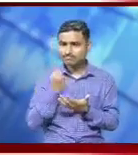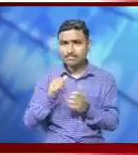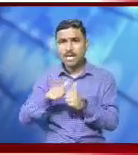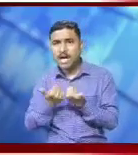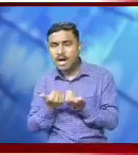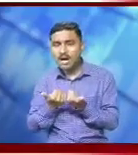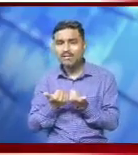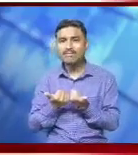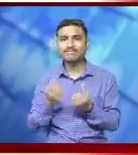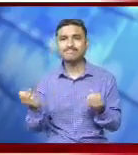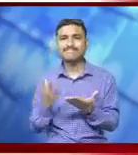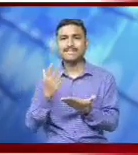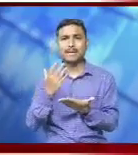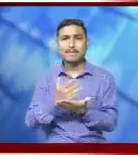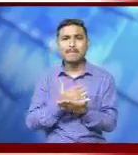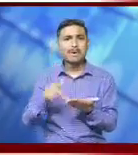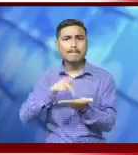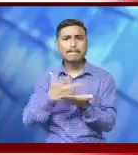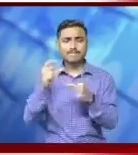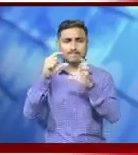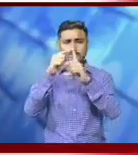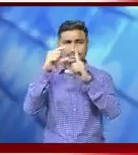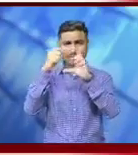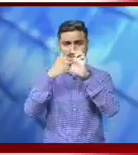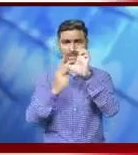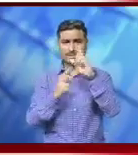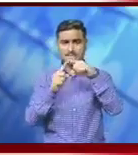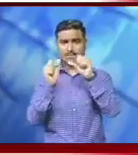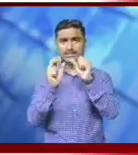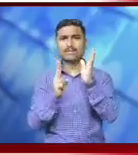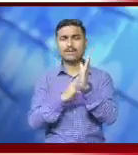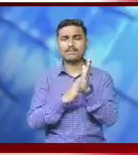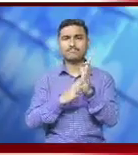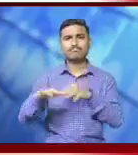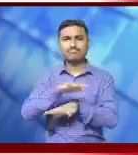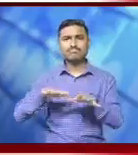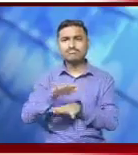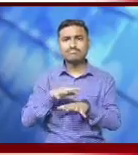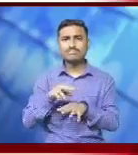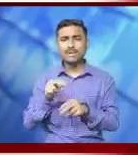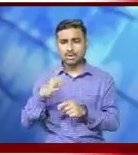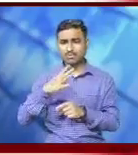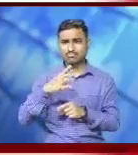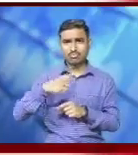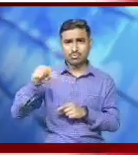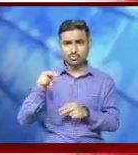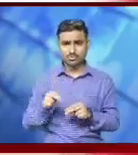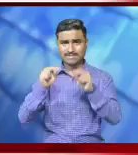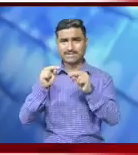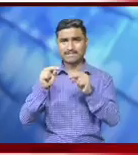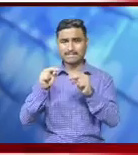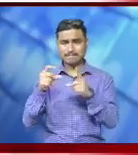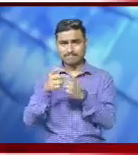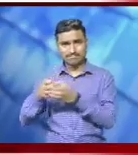Gram Panchayati Unit under Dentam Block Gazing District was organized by State Institute of Ruler Development and